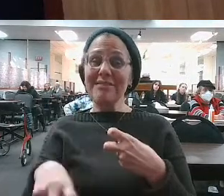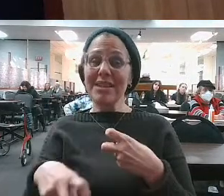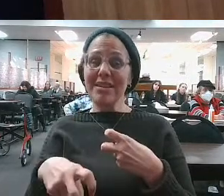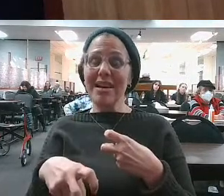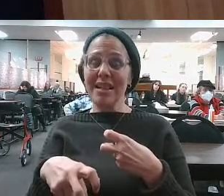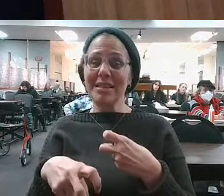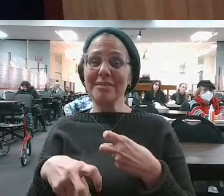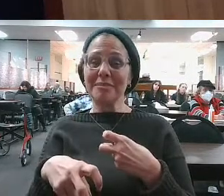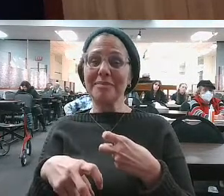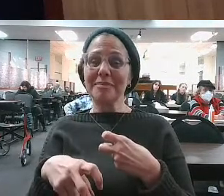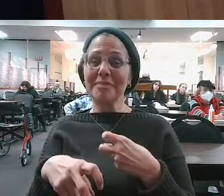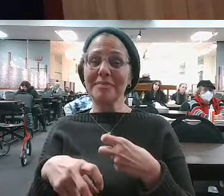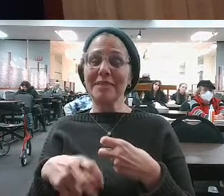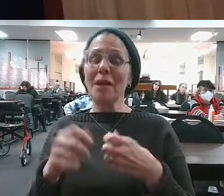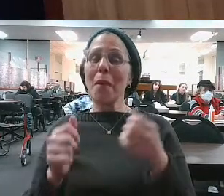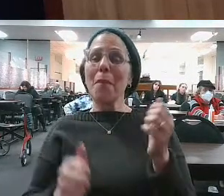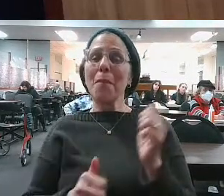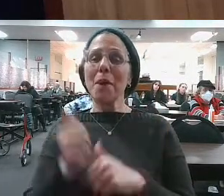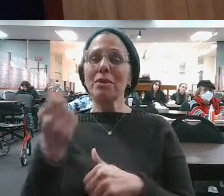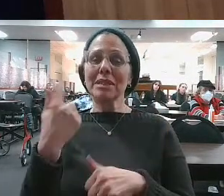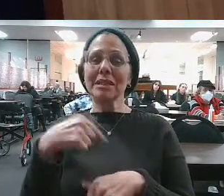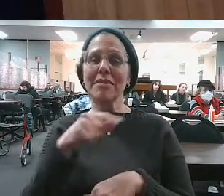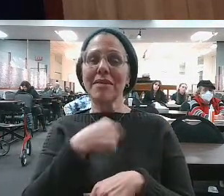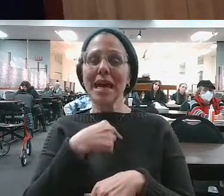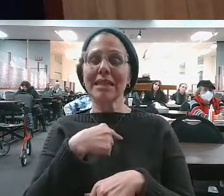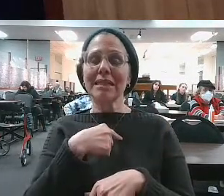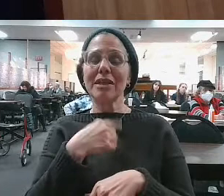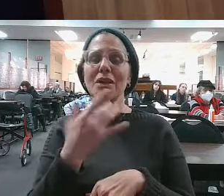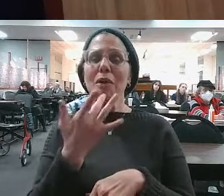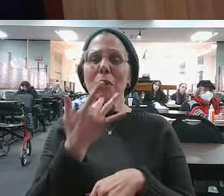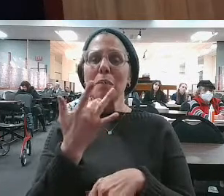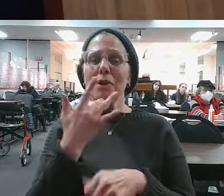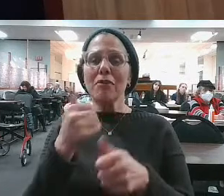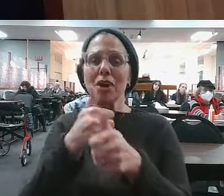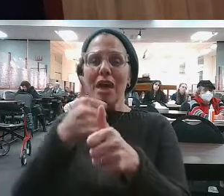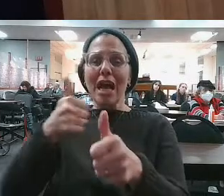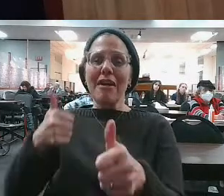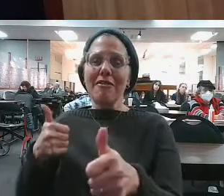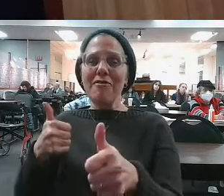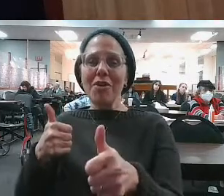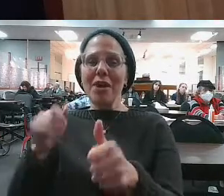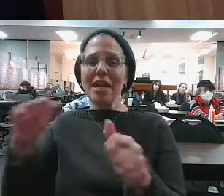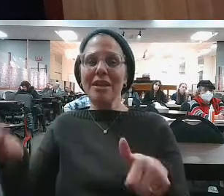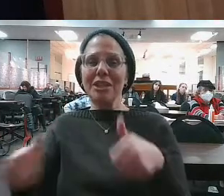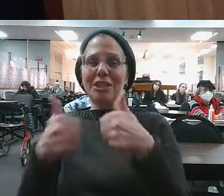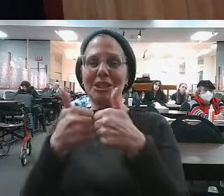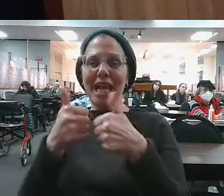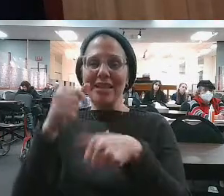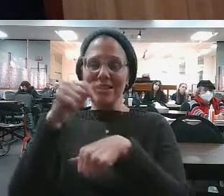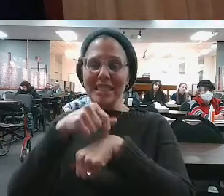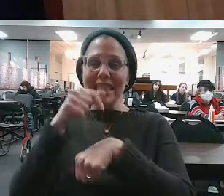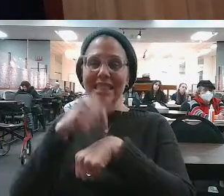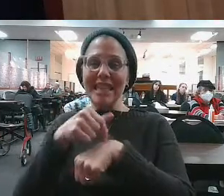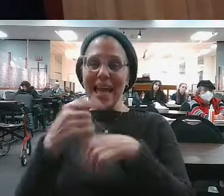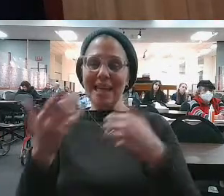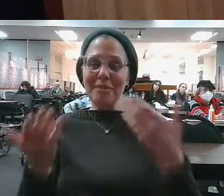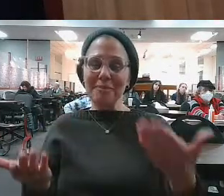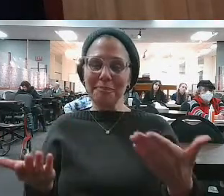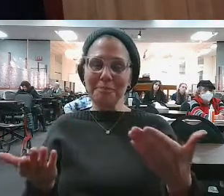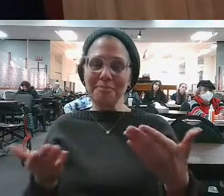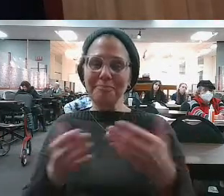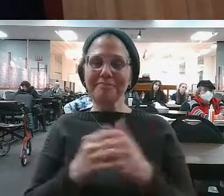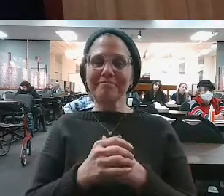pill to swallow because the truth is most of us spend our lives trying to avoid difficulty, adversity,